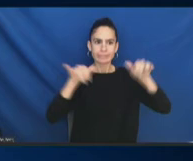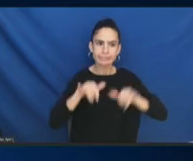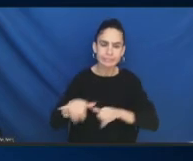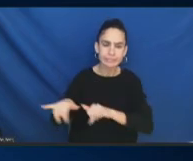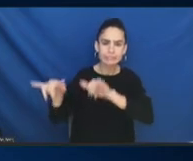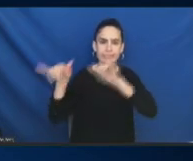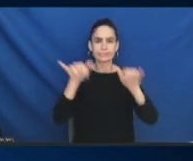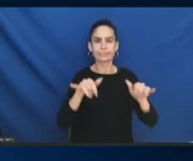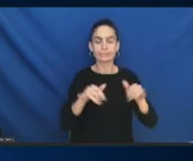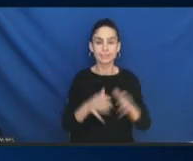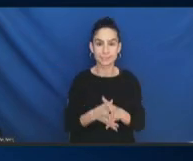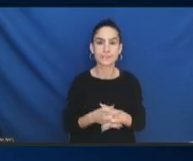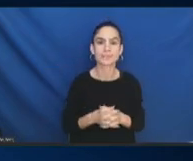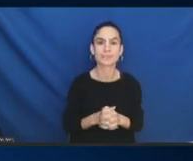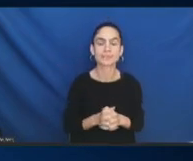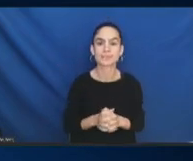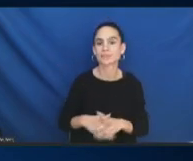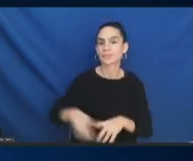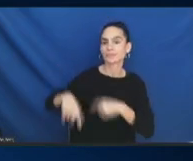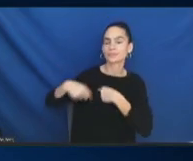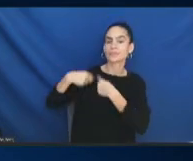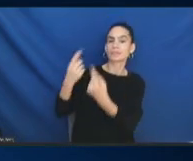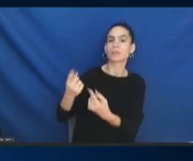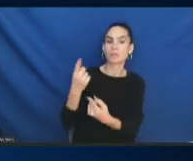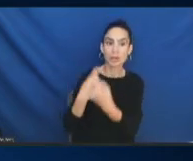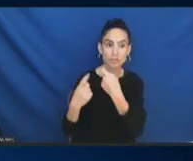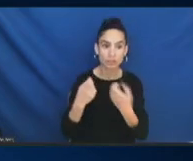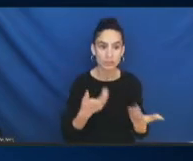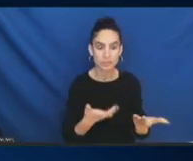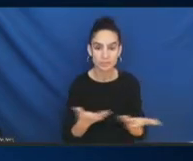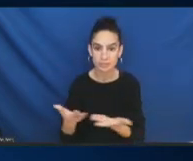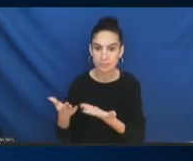about rolling recommendations?